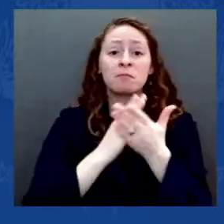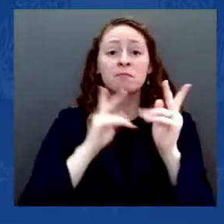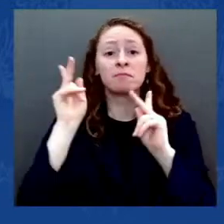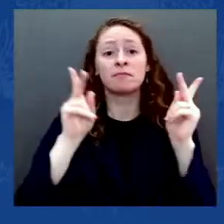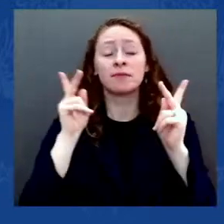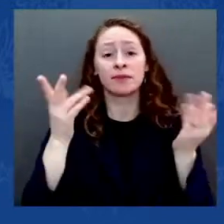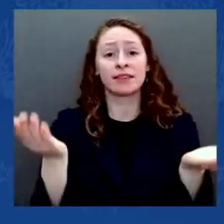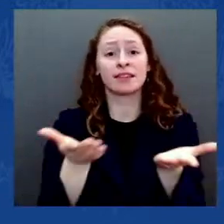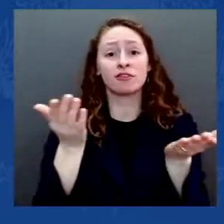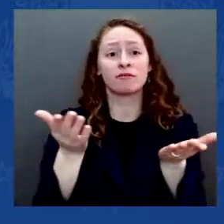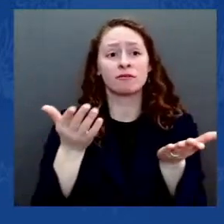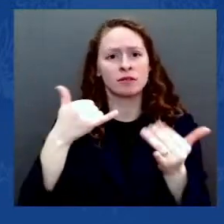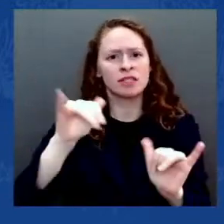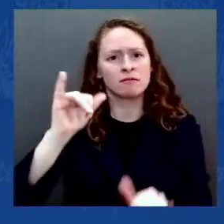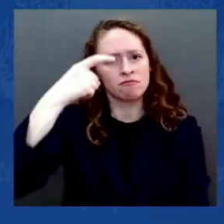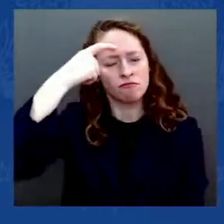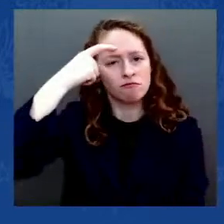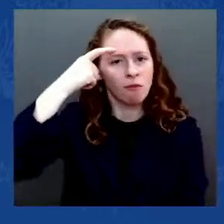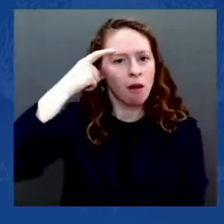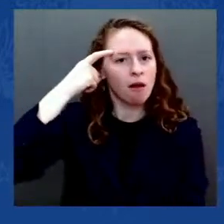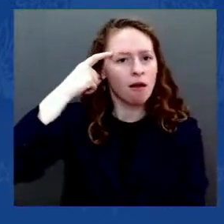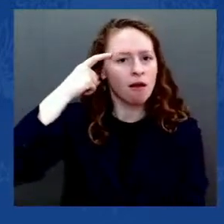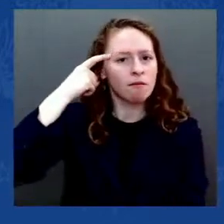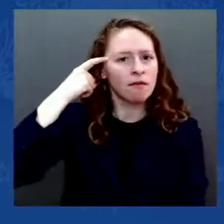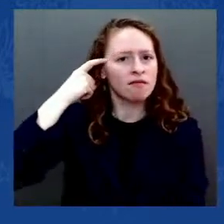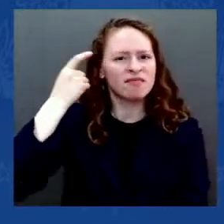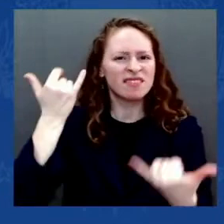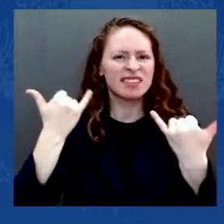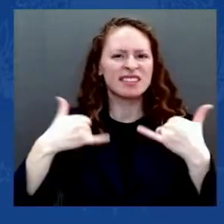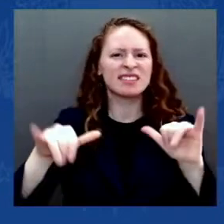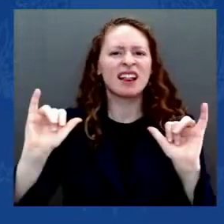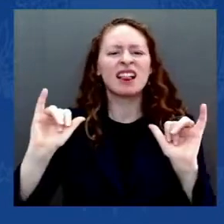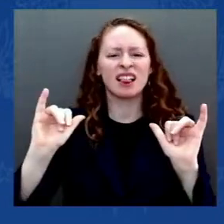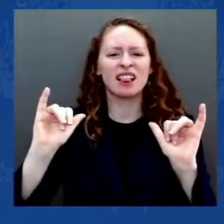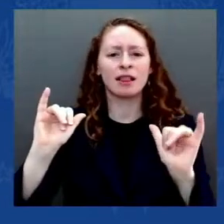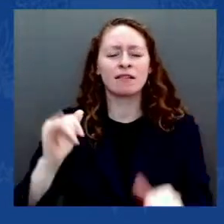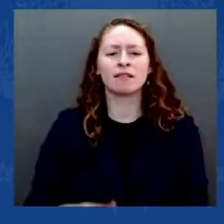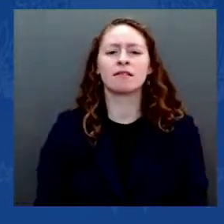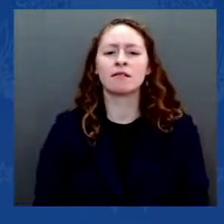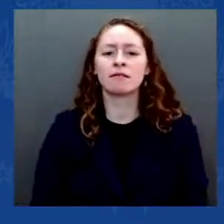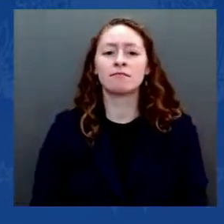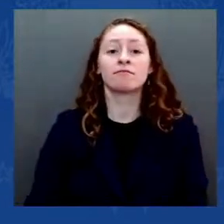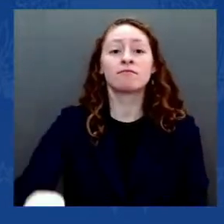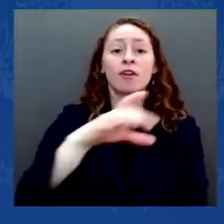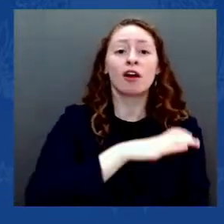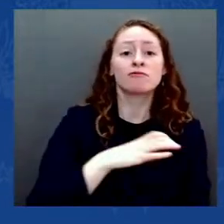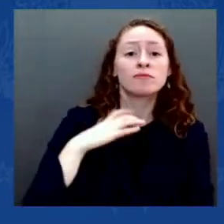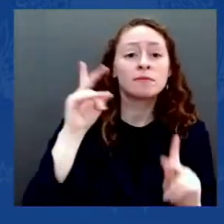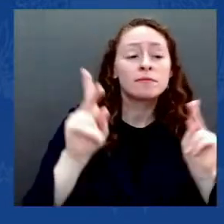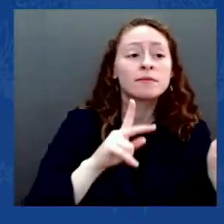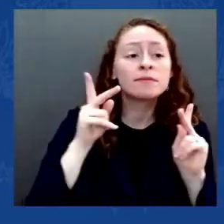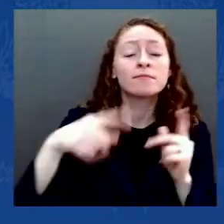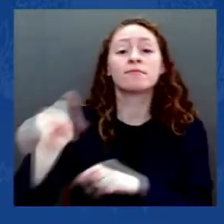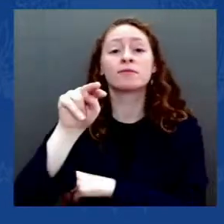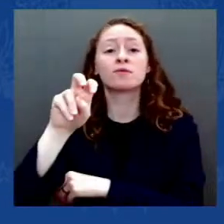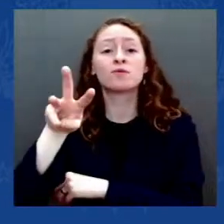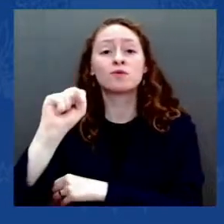their staffs, to reporters, cafeteria workers, custodial workers, and their families.